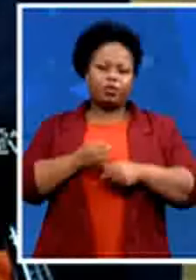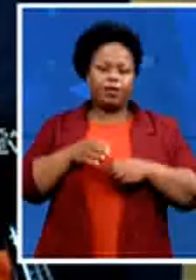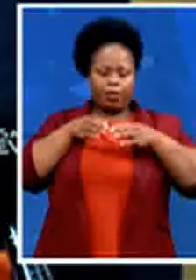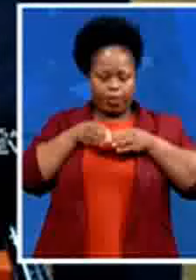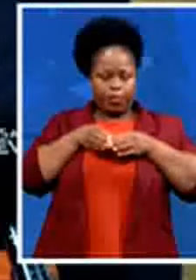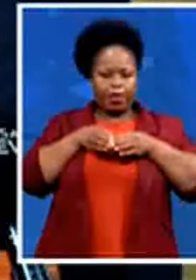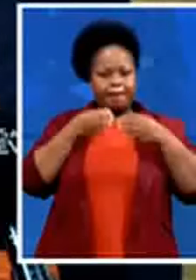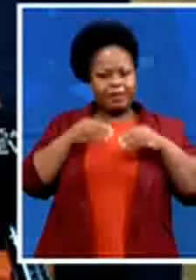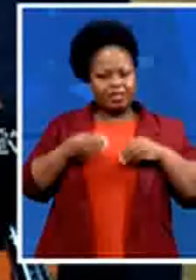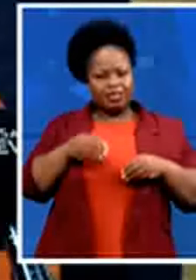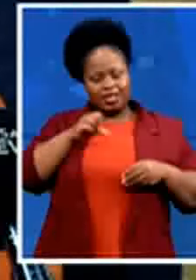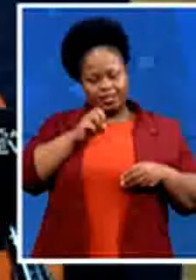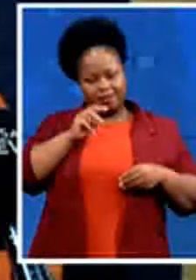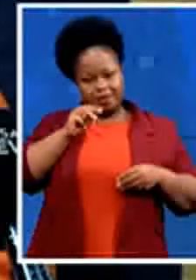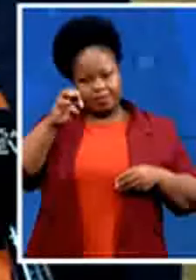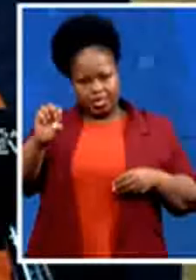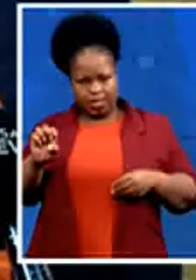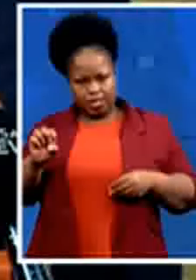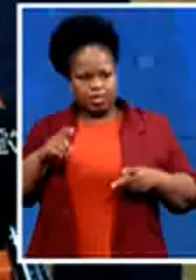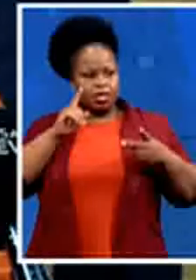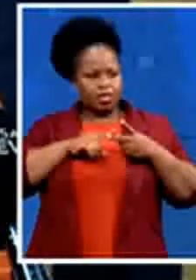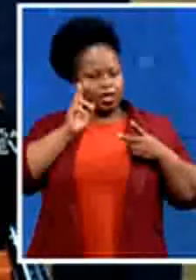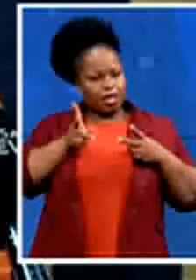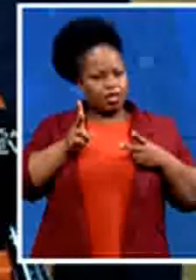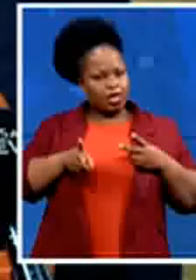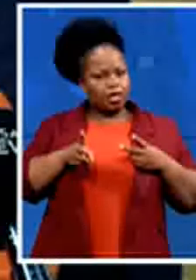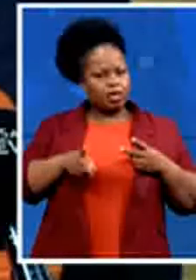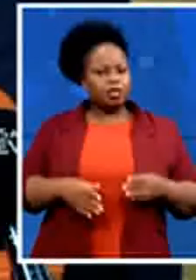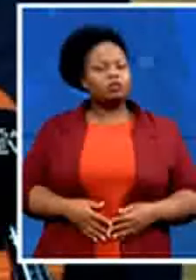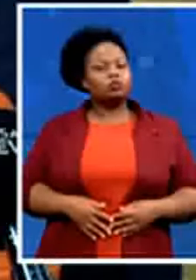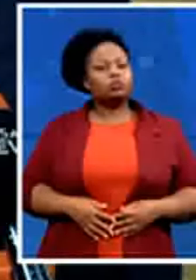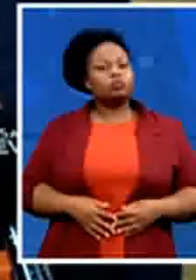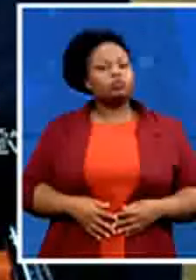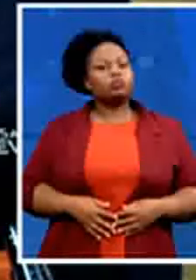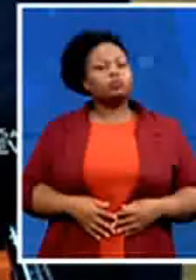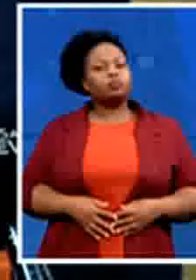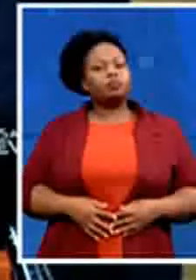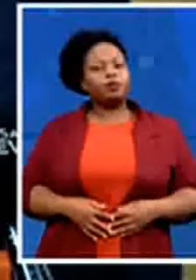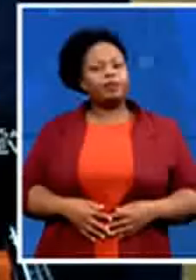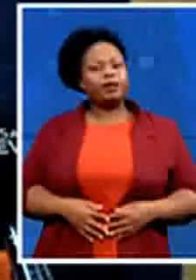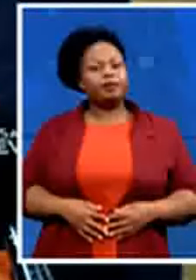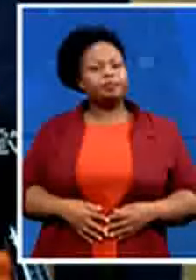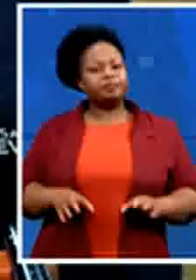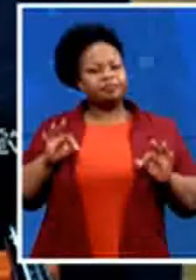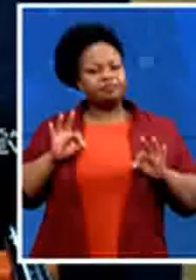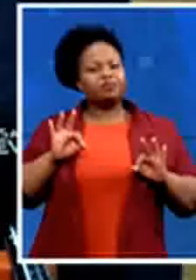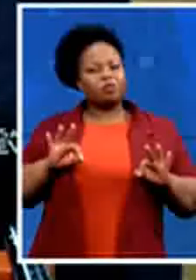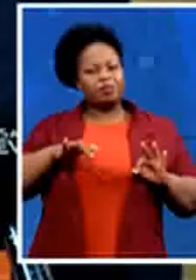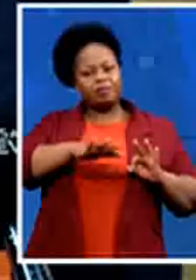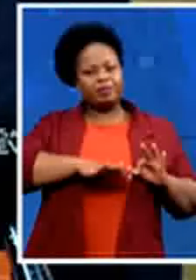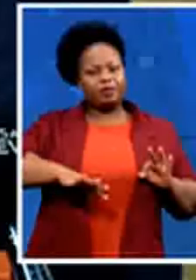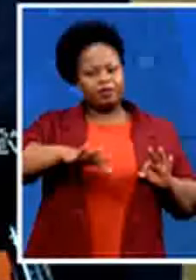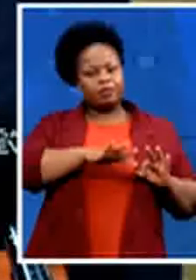we will look at proper premises for informal traders where they've got ablution facilities you see